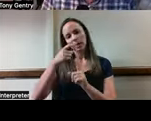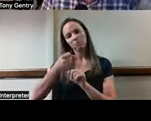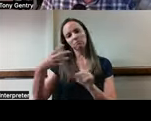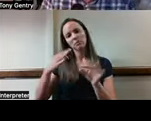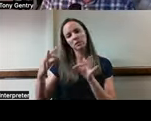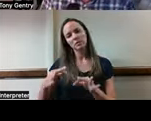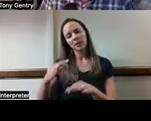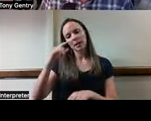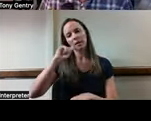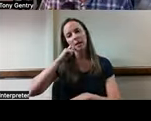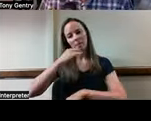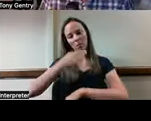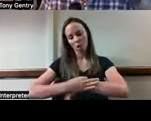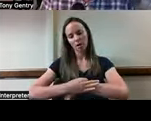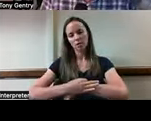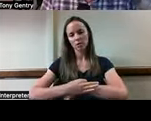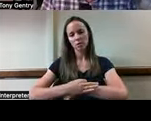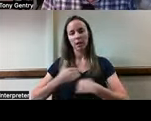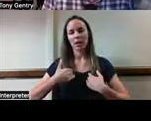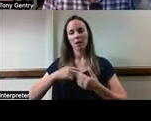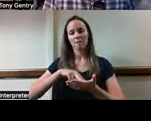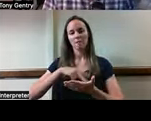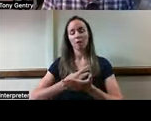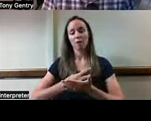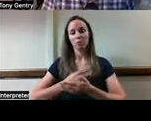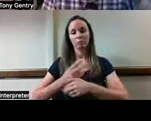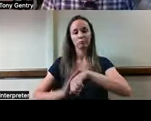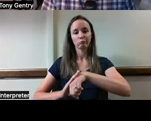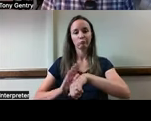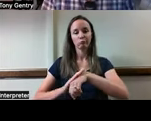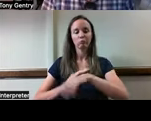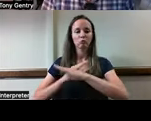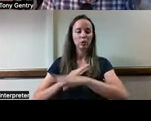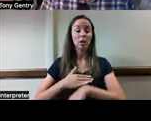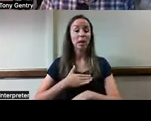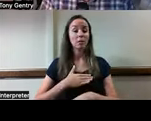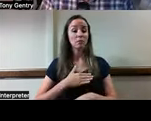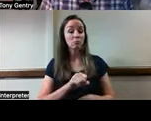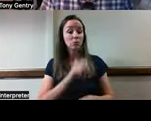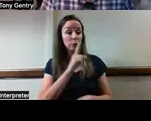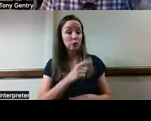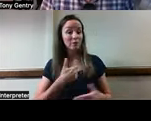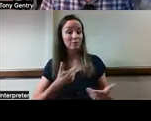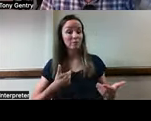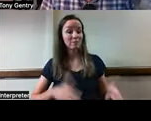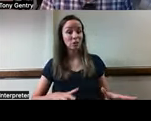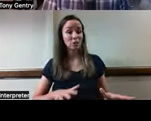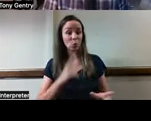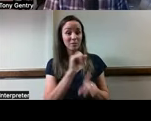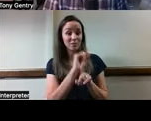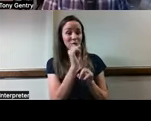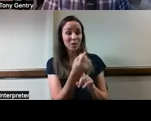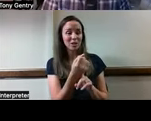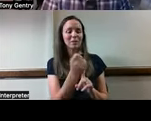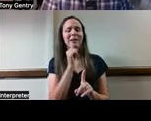Apple watch with fall detection? Sure. Sure. is Laura. I actually had a case very similar to this at one time. It wasn't in